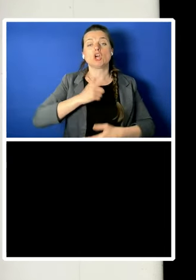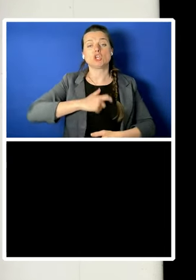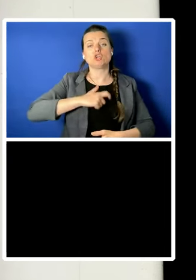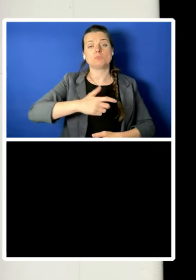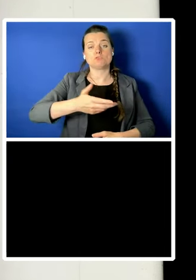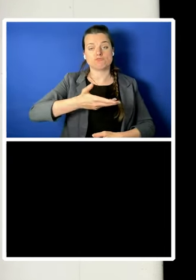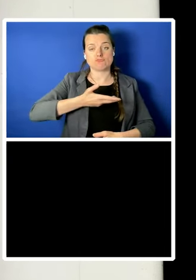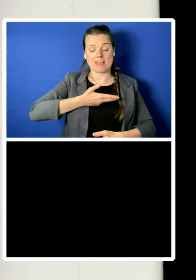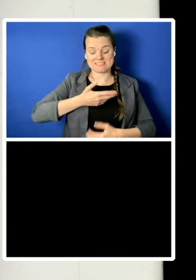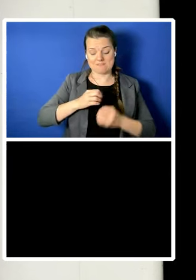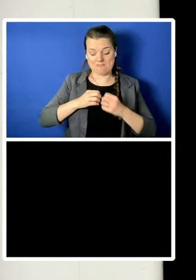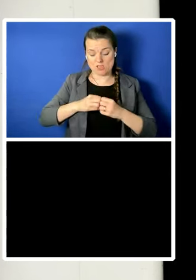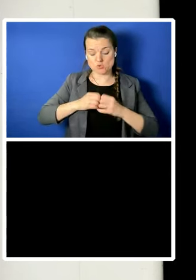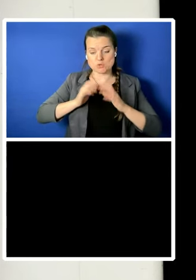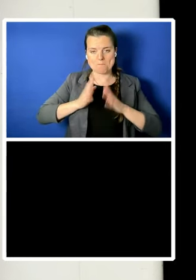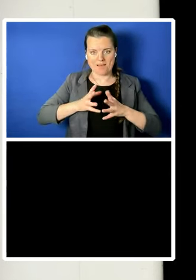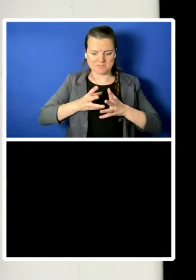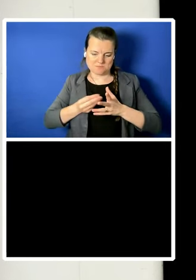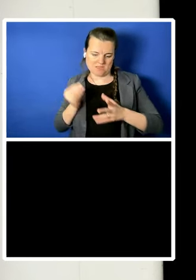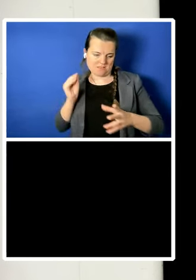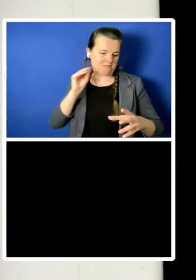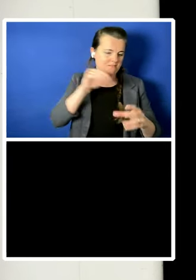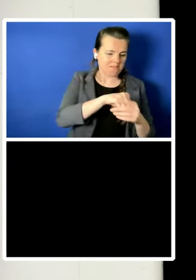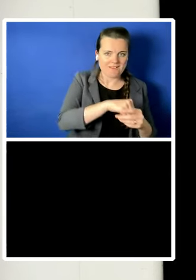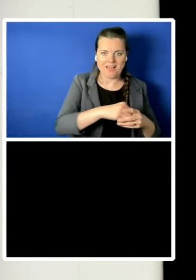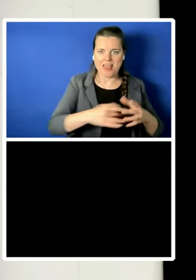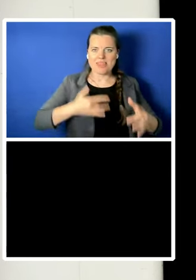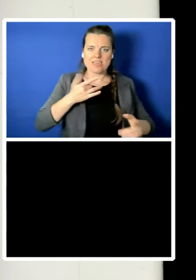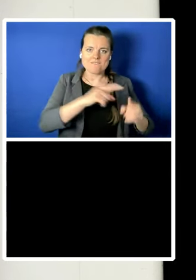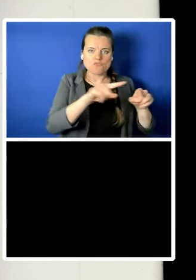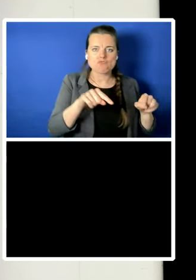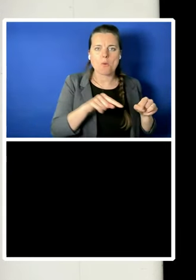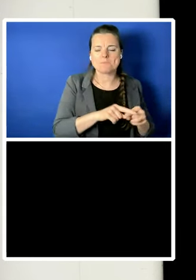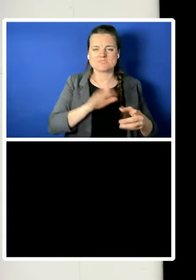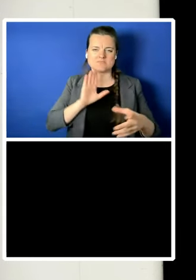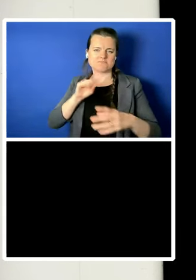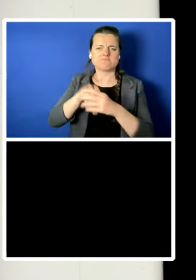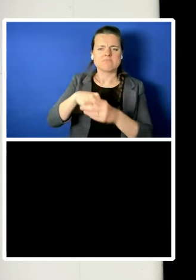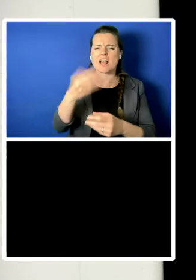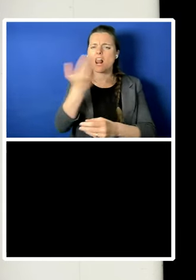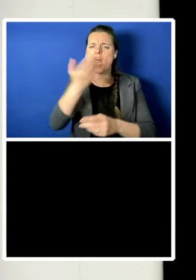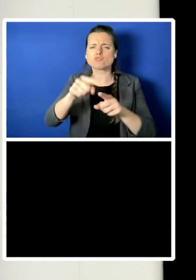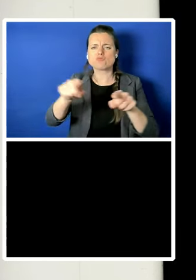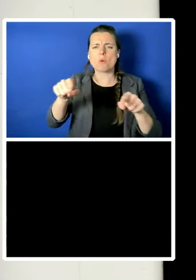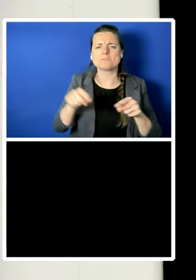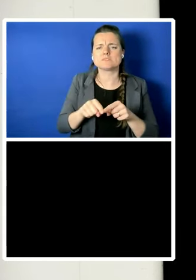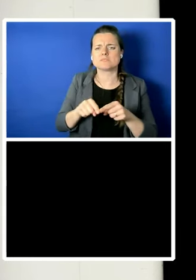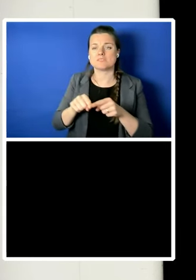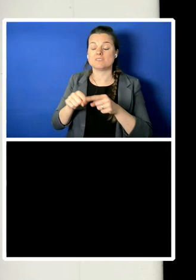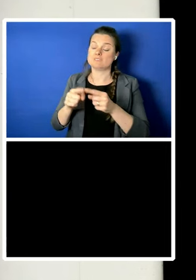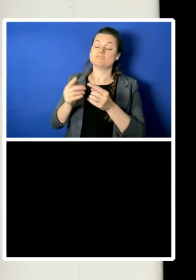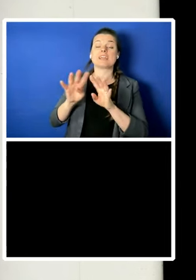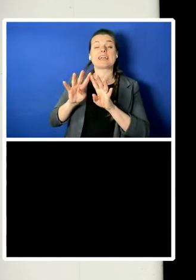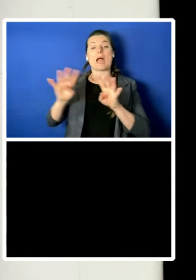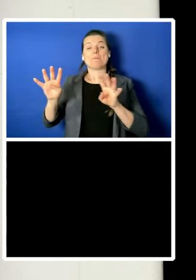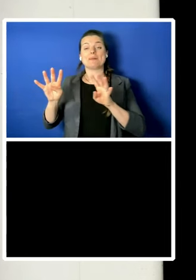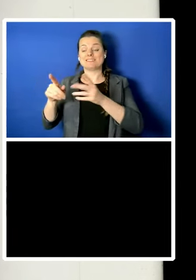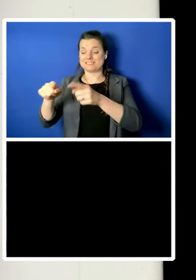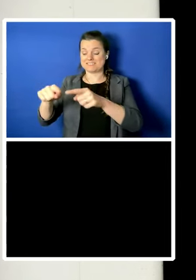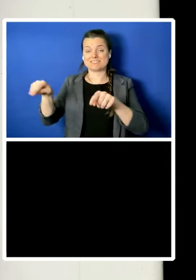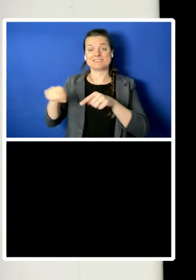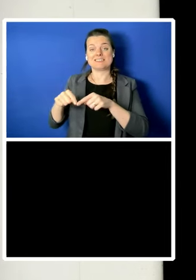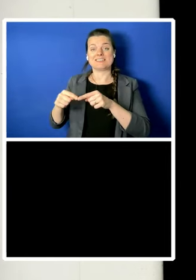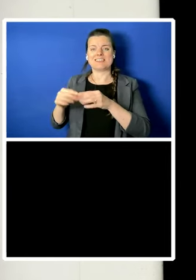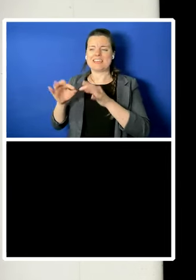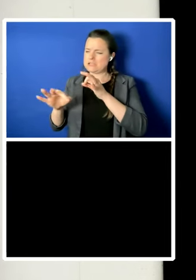living rooms, classrooms, and courtrooms, cabinets, interrogation and even